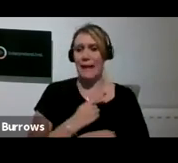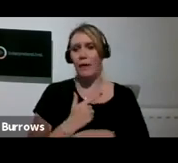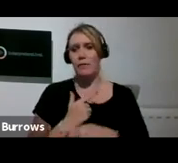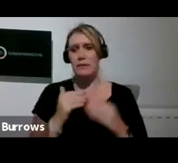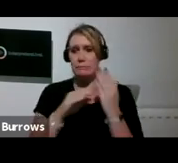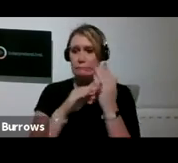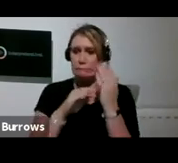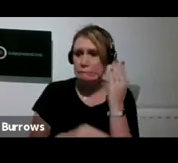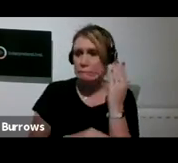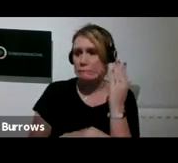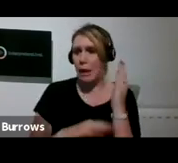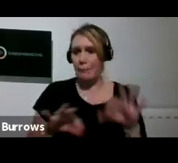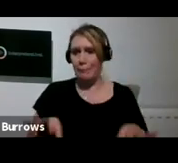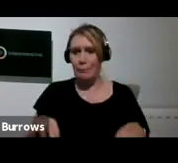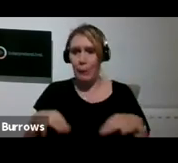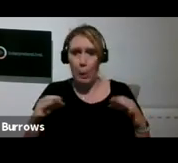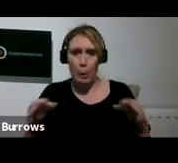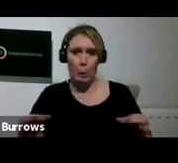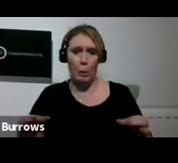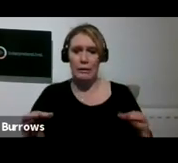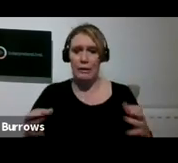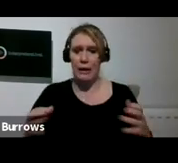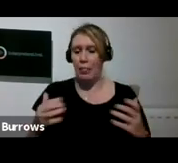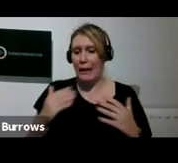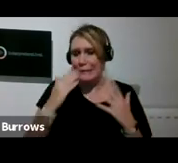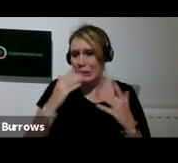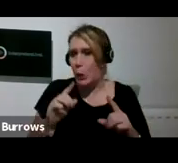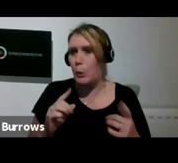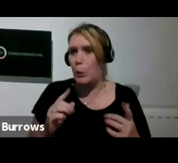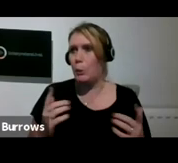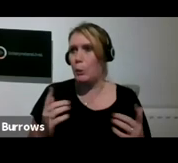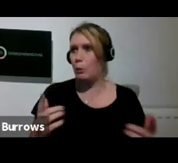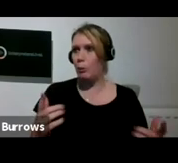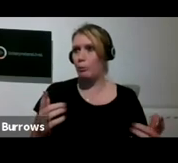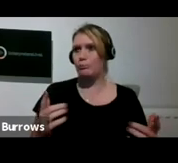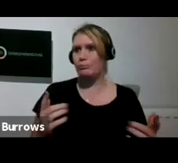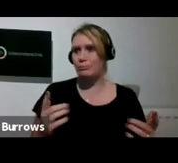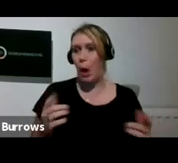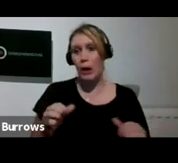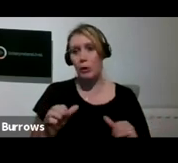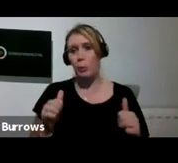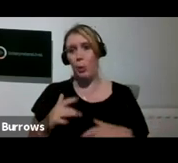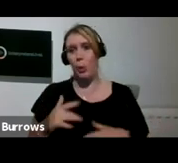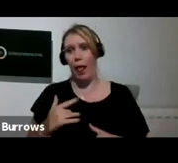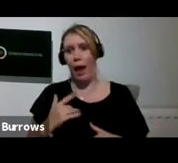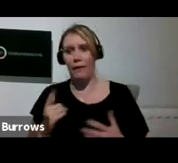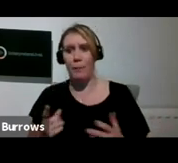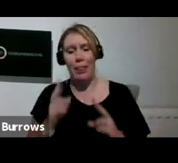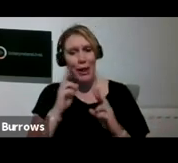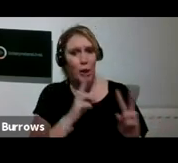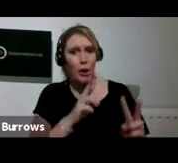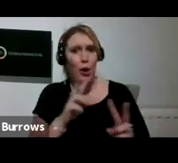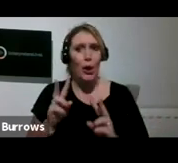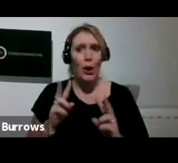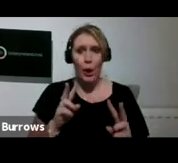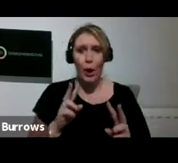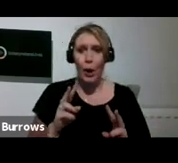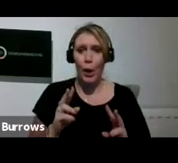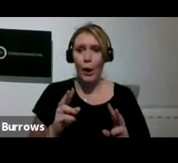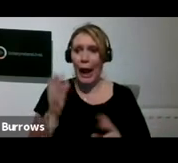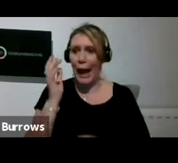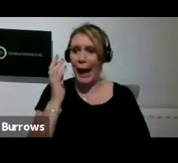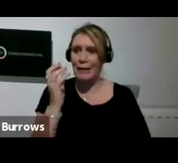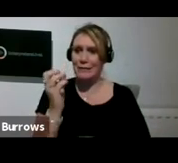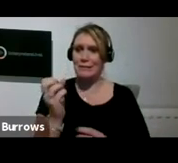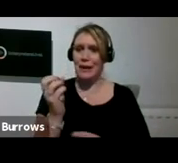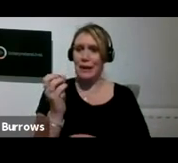they didn't know necessarily what good taste was, but they could look at a big bunch of sunflowers and get some sense of hope from it.